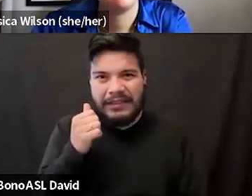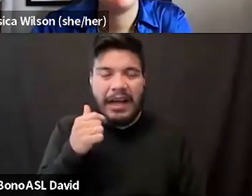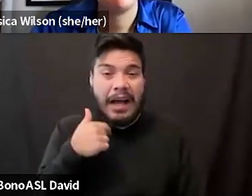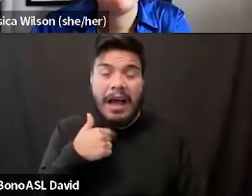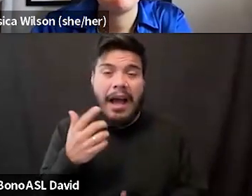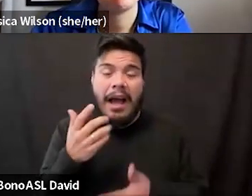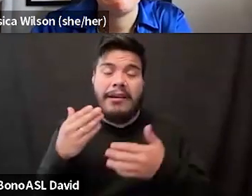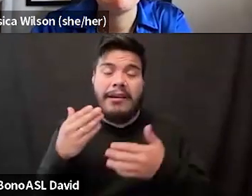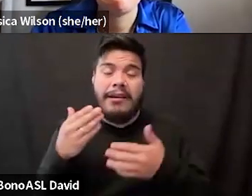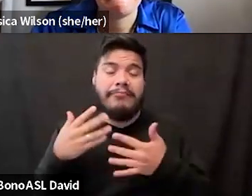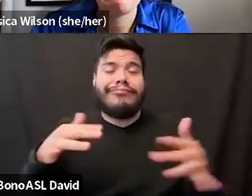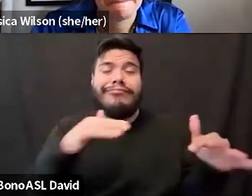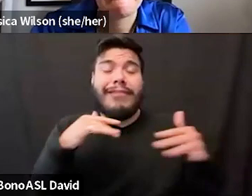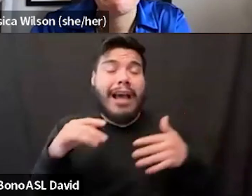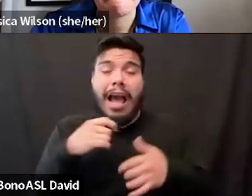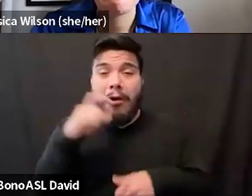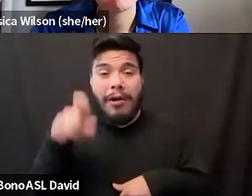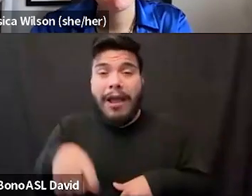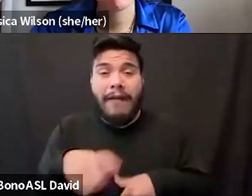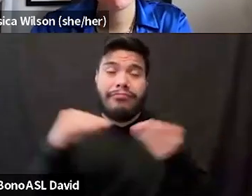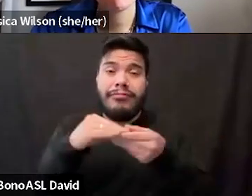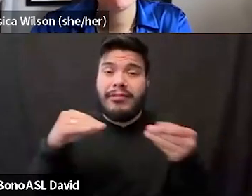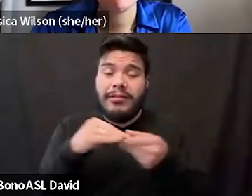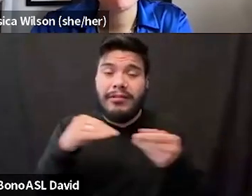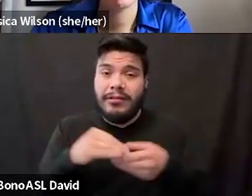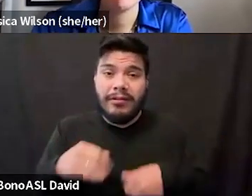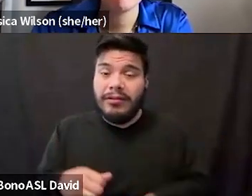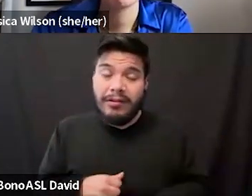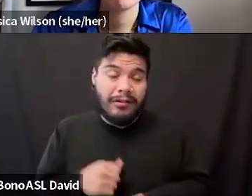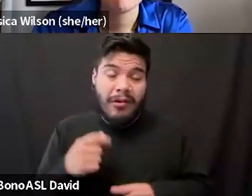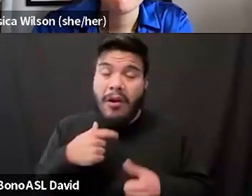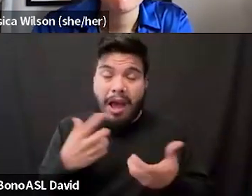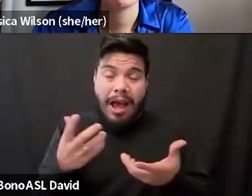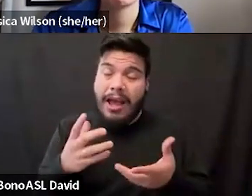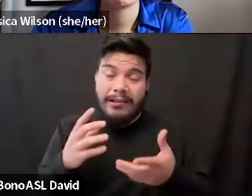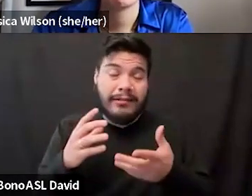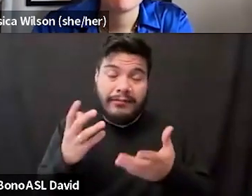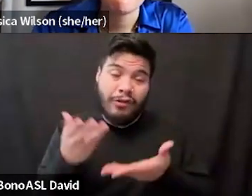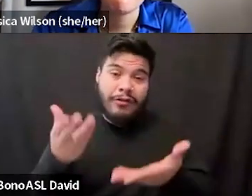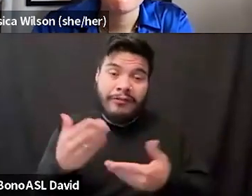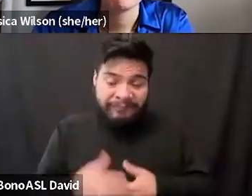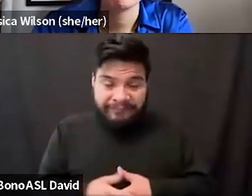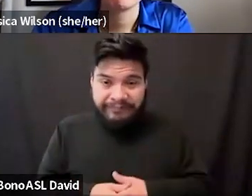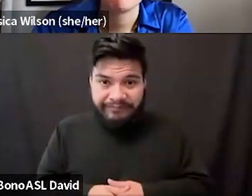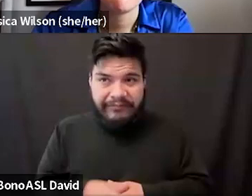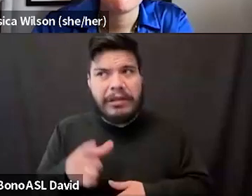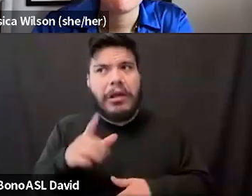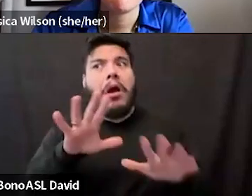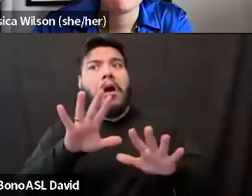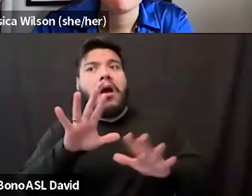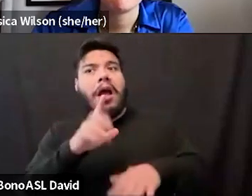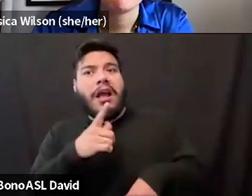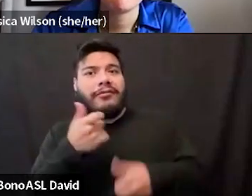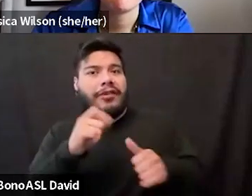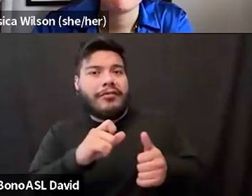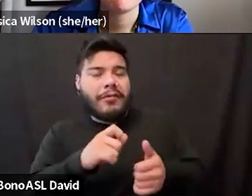energy. I don't have to say a lot. So I definitely served like a what to, you know, and they cleaned it up a little bit and tried to, to compliment